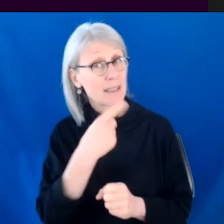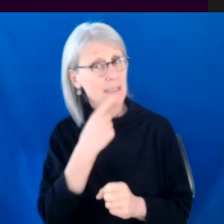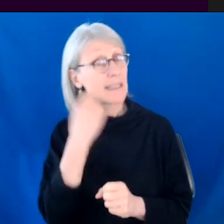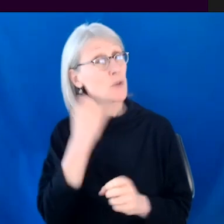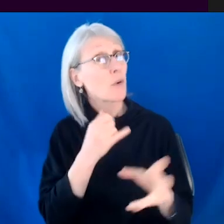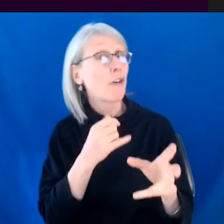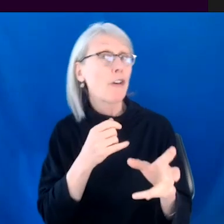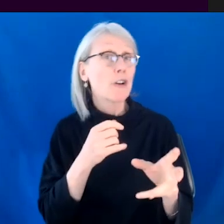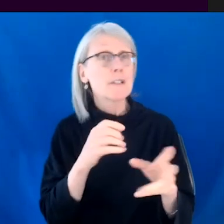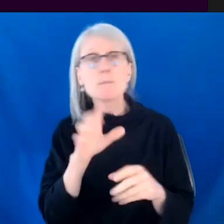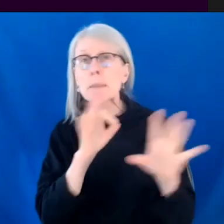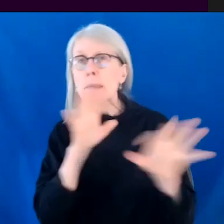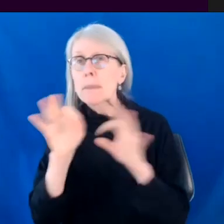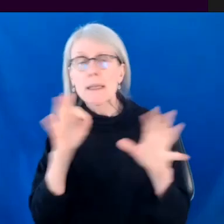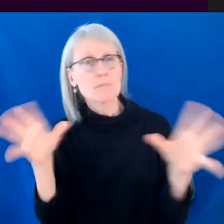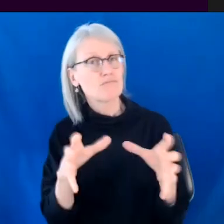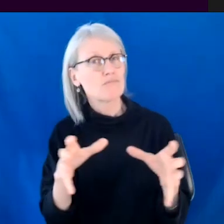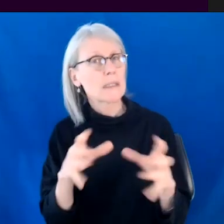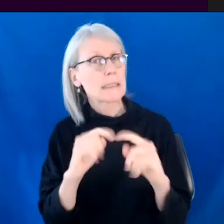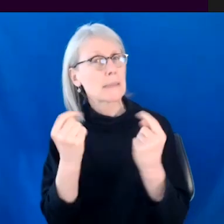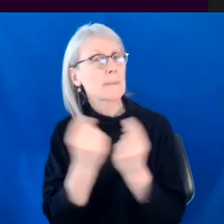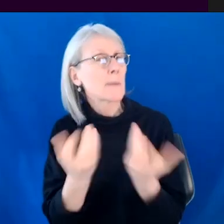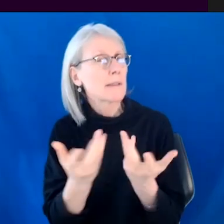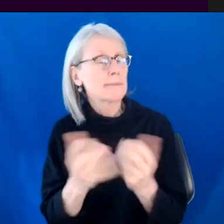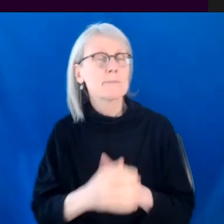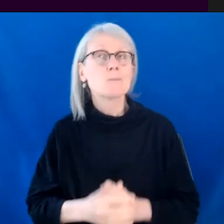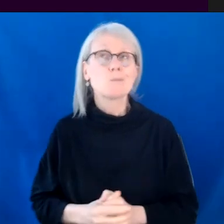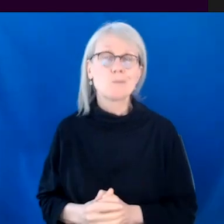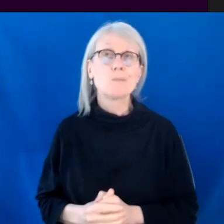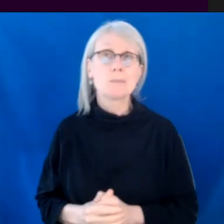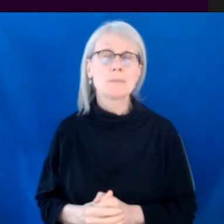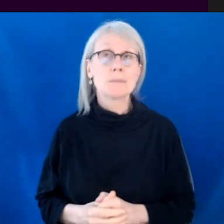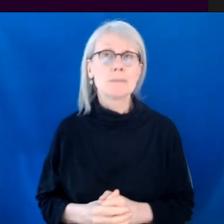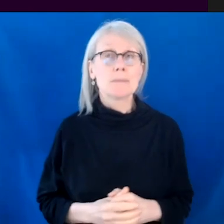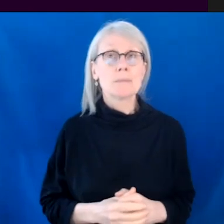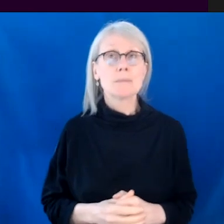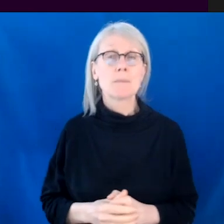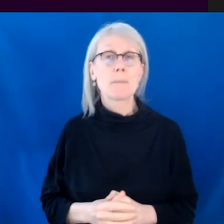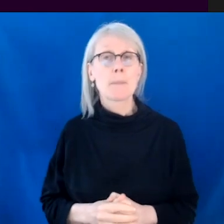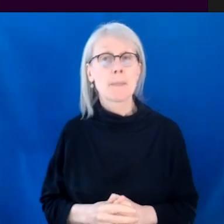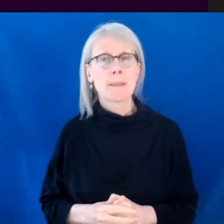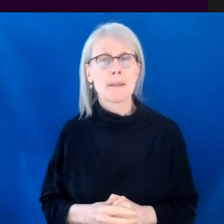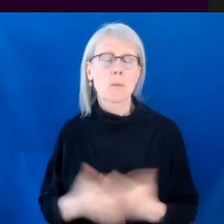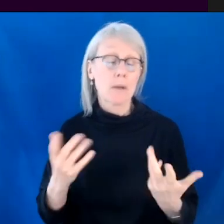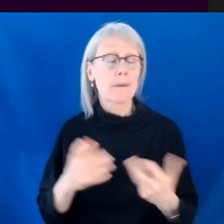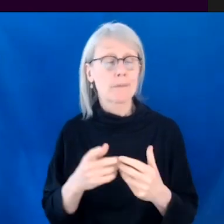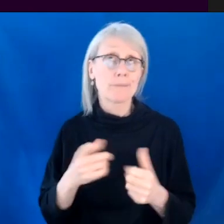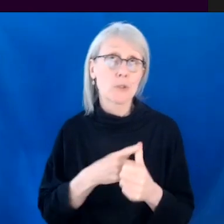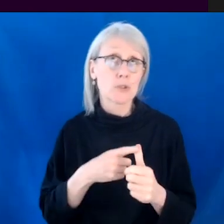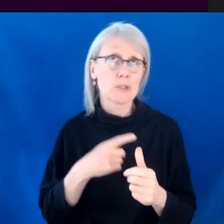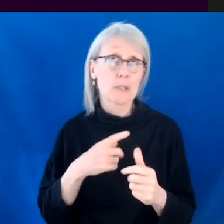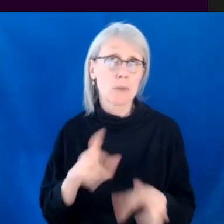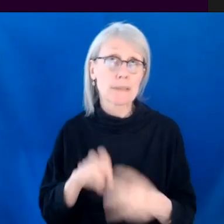Oh, okay. So if I was staffing a room outside, that would be something that maybe, you know, it's kind of hard to know before, but you would have an interview. I think what,